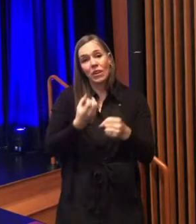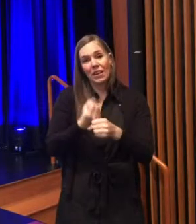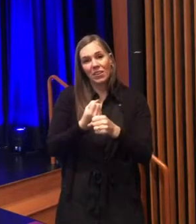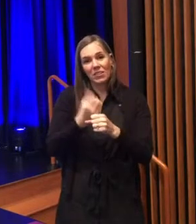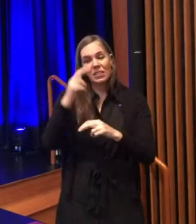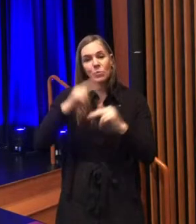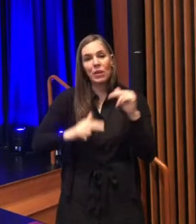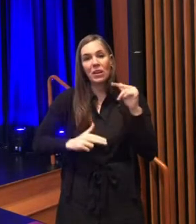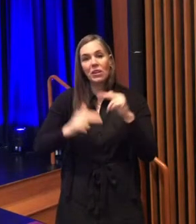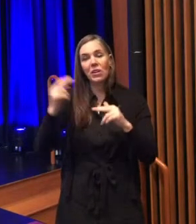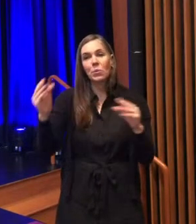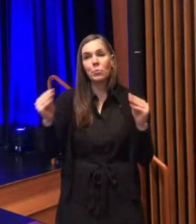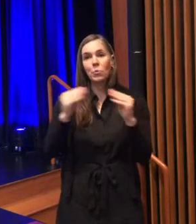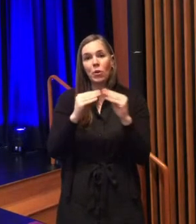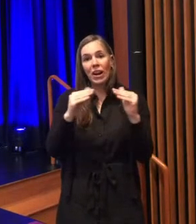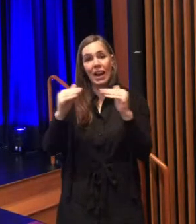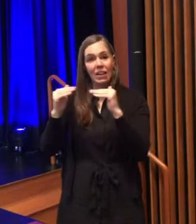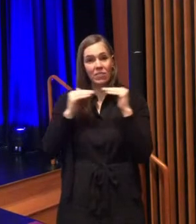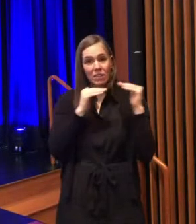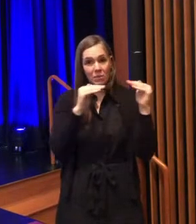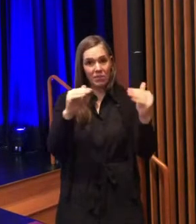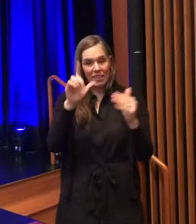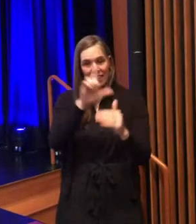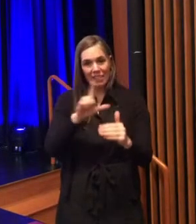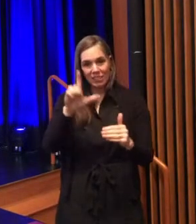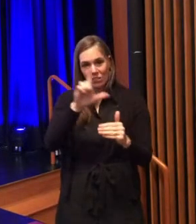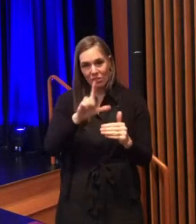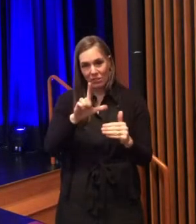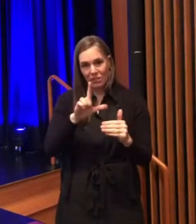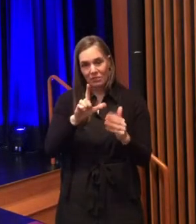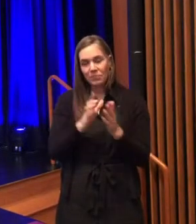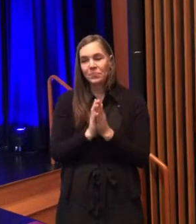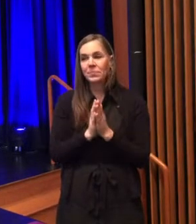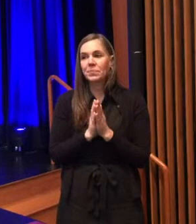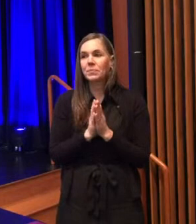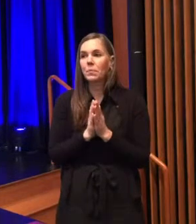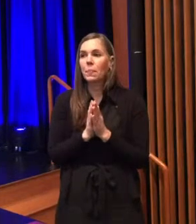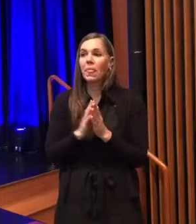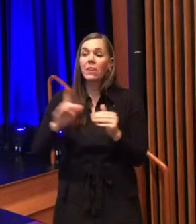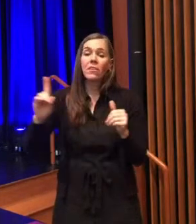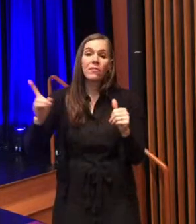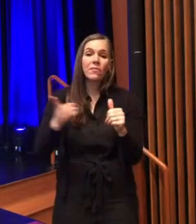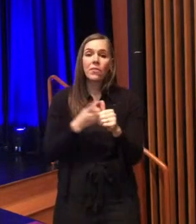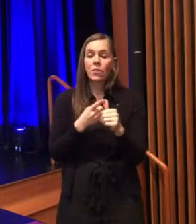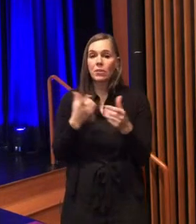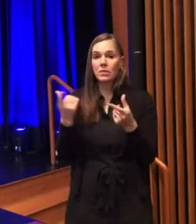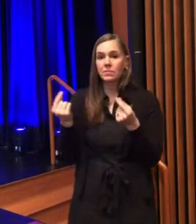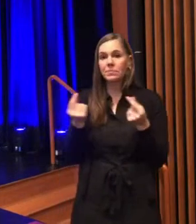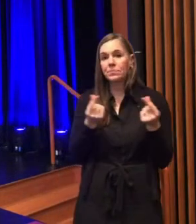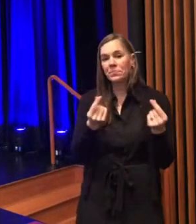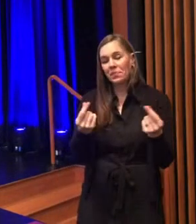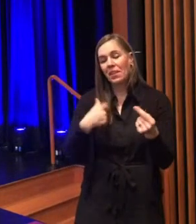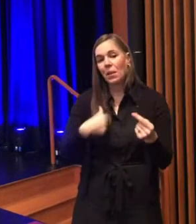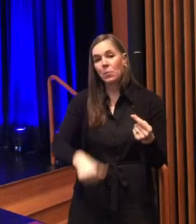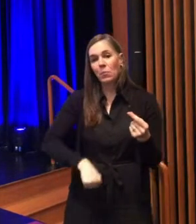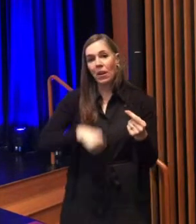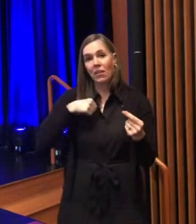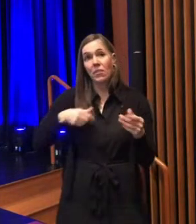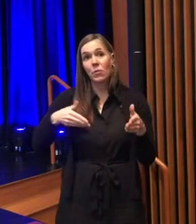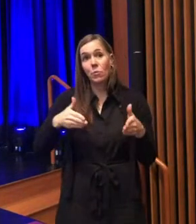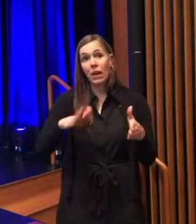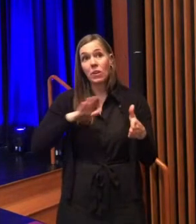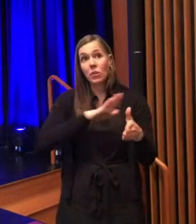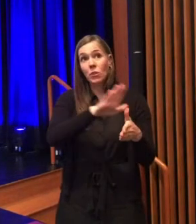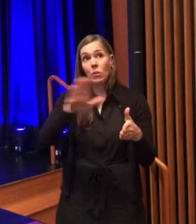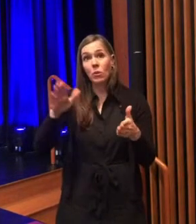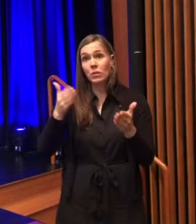and more equitable Lancaster block-by-block first and foremost I'm proud of the way your public